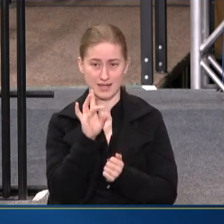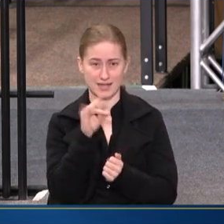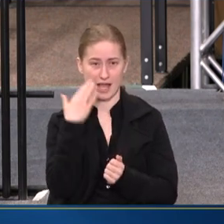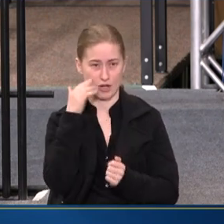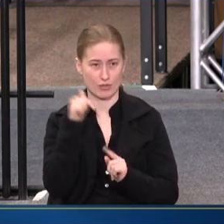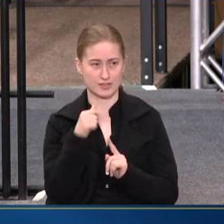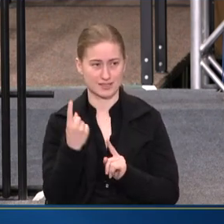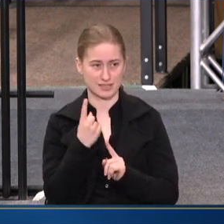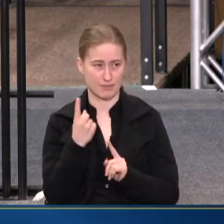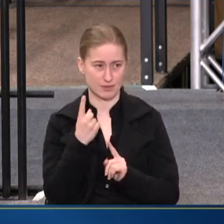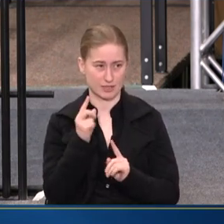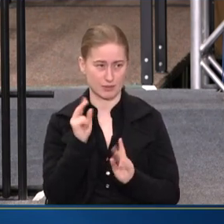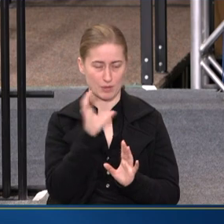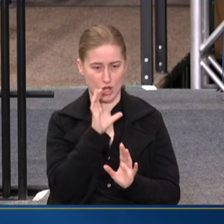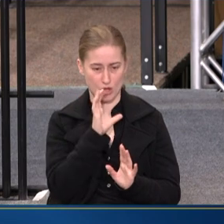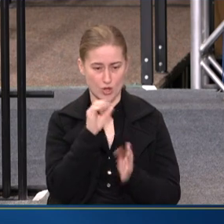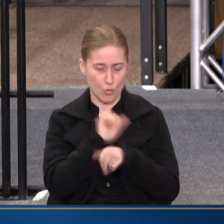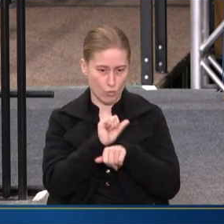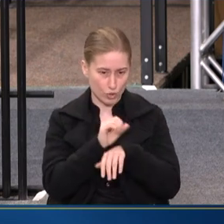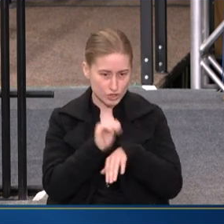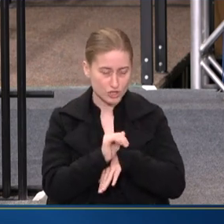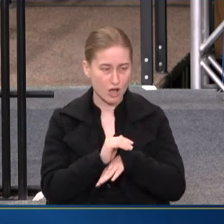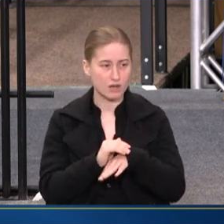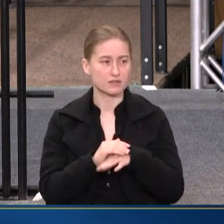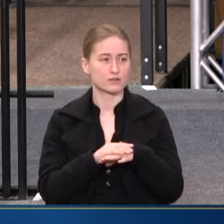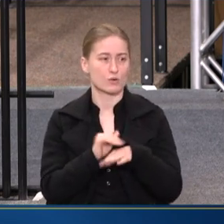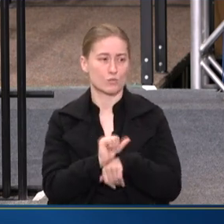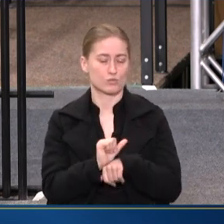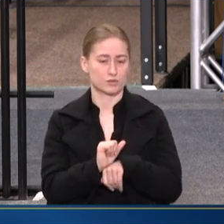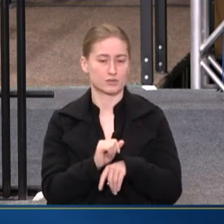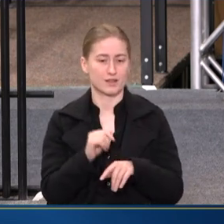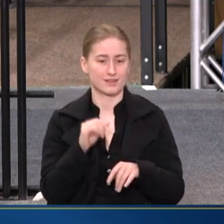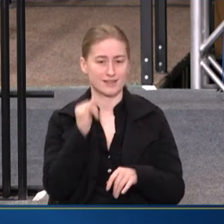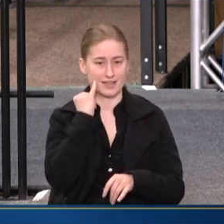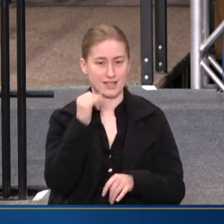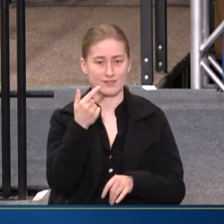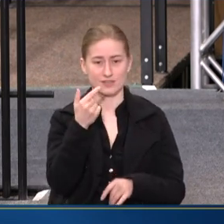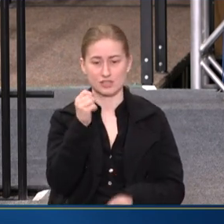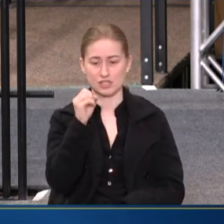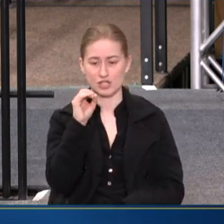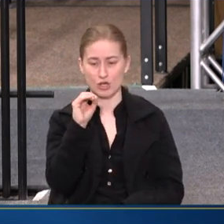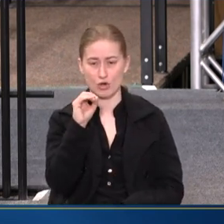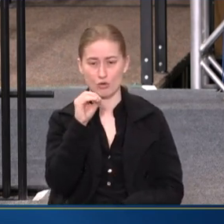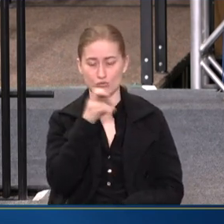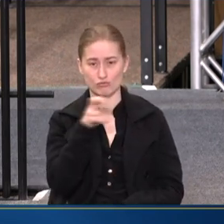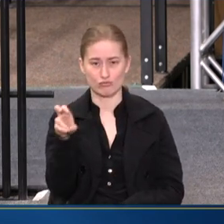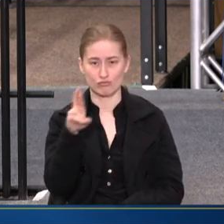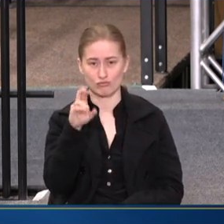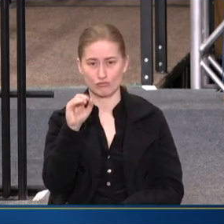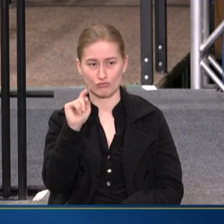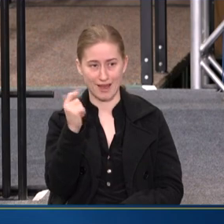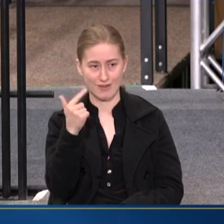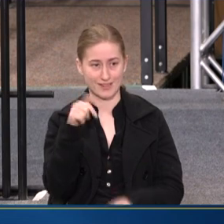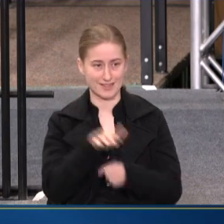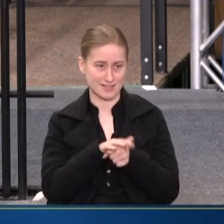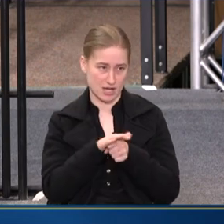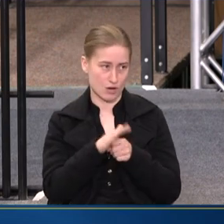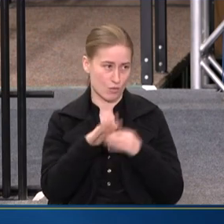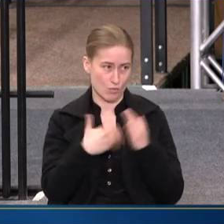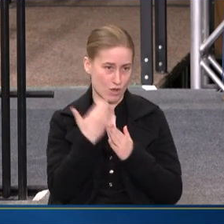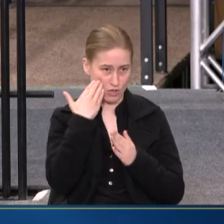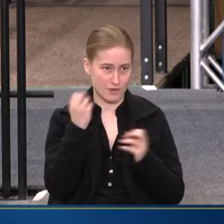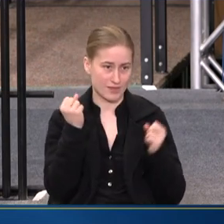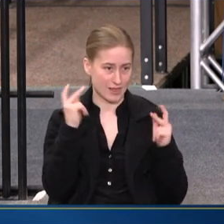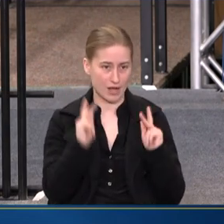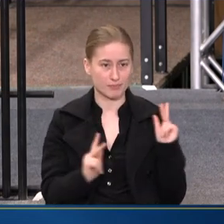KNOW THIS IS SOMETHING THAT'S BEING WORKED ON, IS THE IDEA OF GEO ROUTING. IN THIS AREA, AS WE ALL KNOW, WE HAVE A